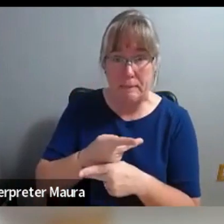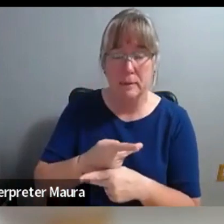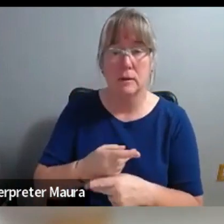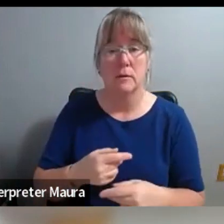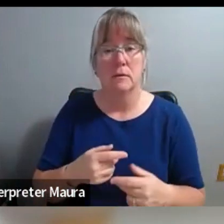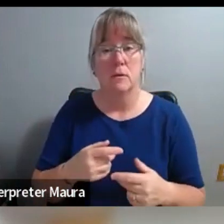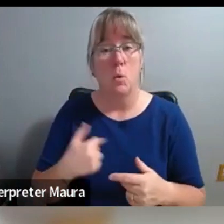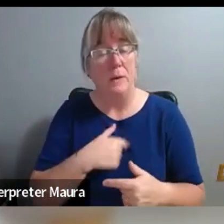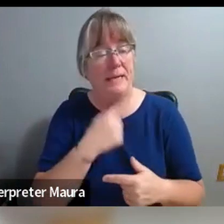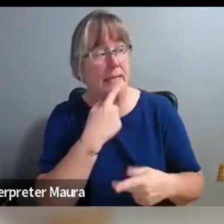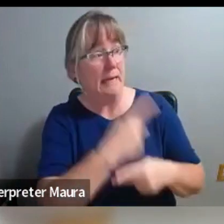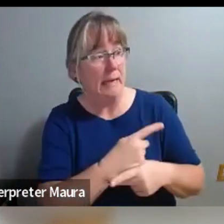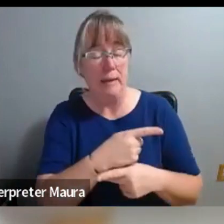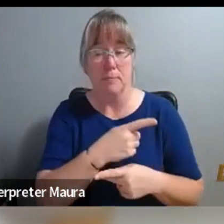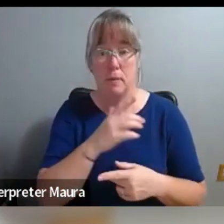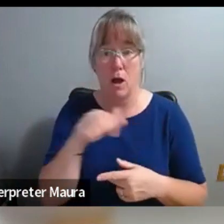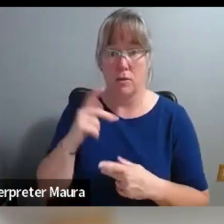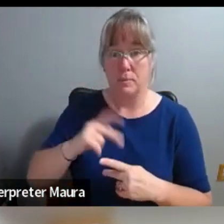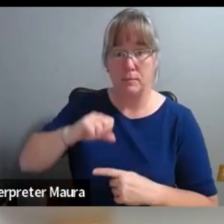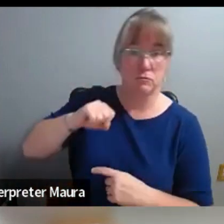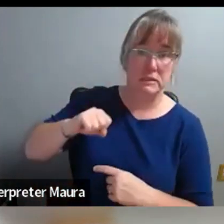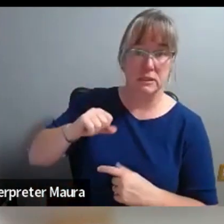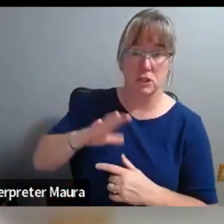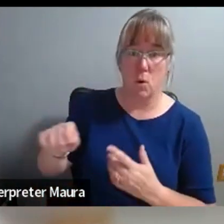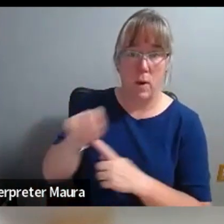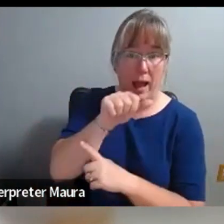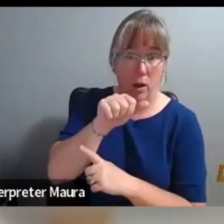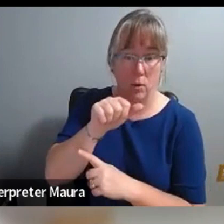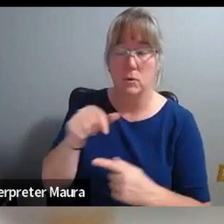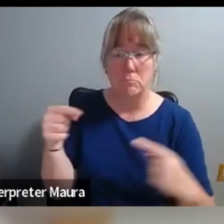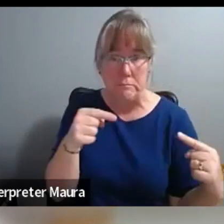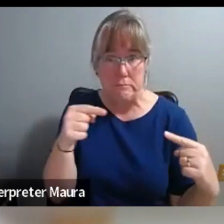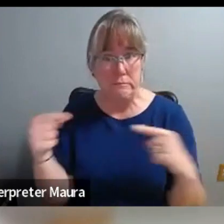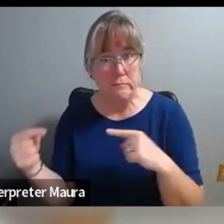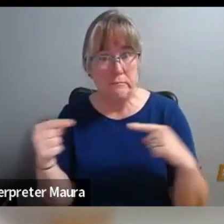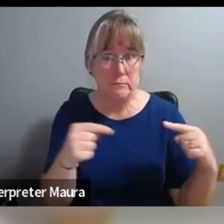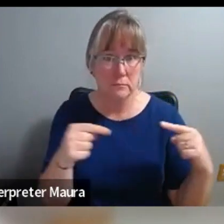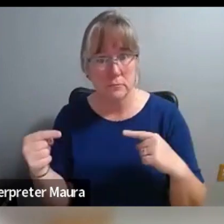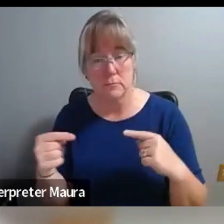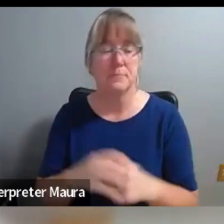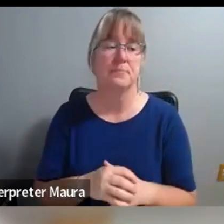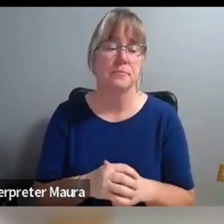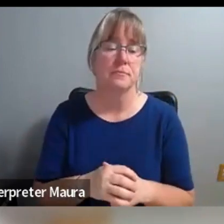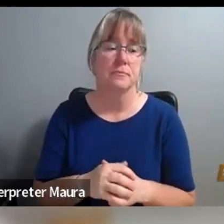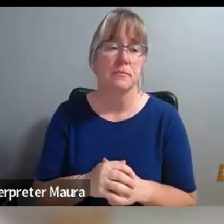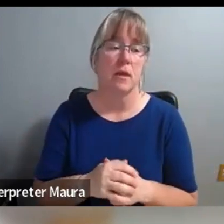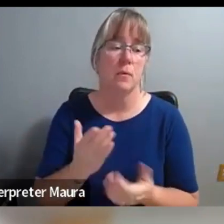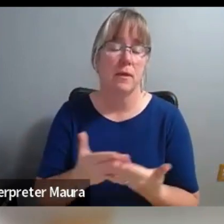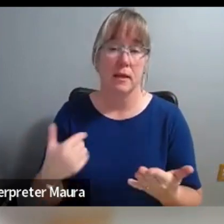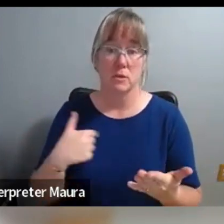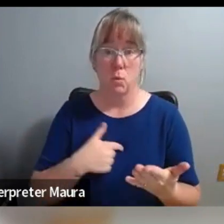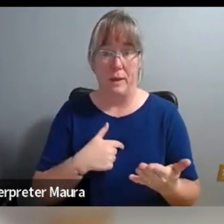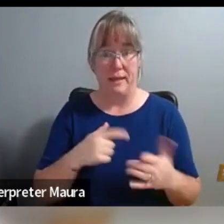or if there were things that, that, you know, we really felt were important to, to include.